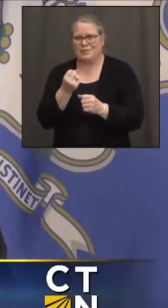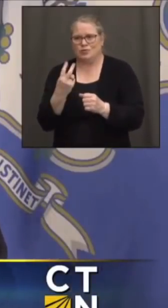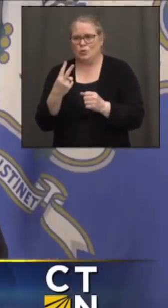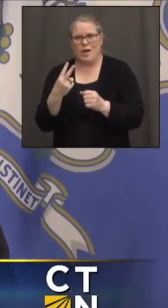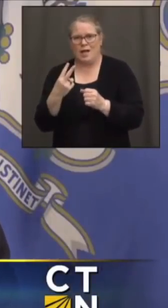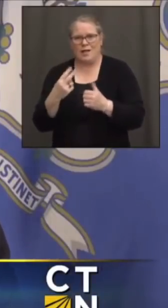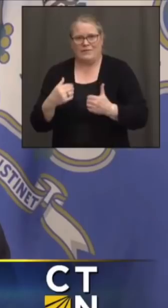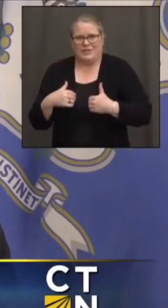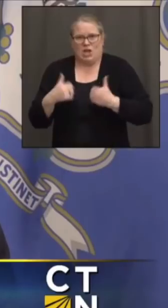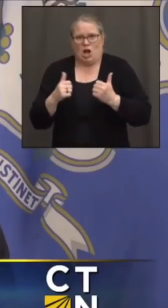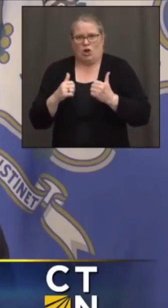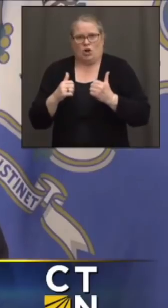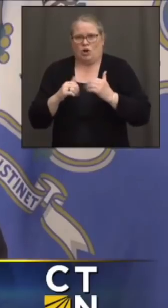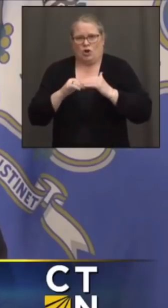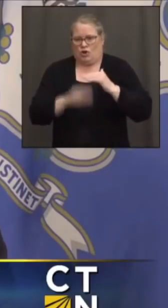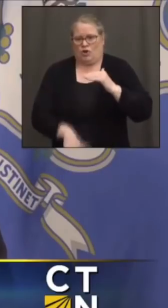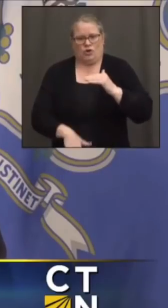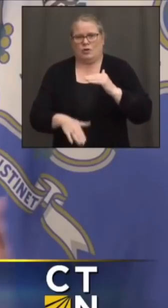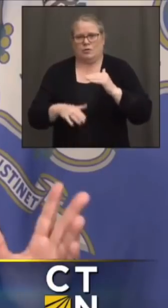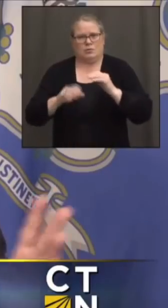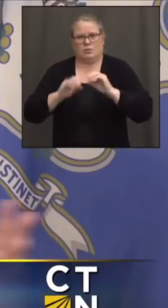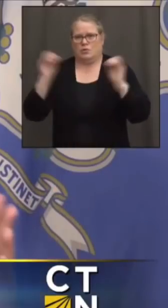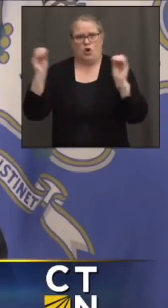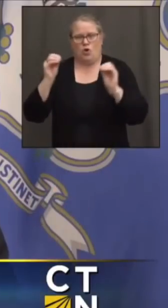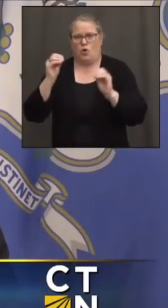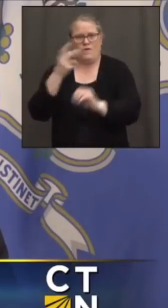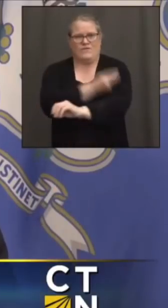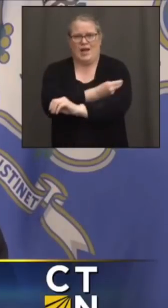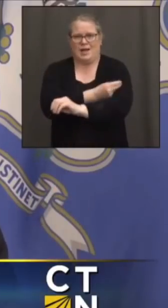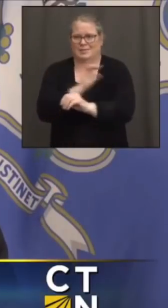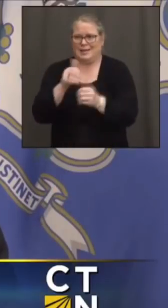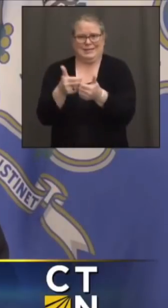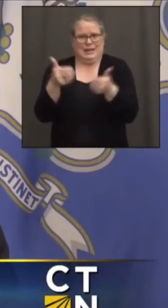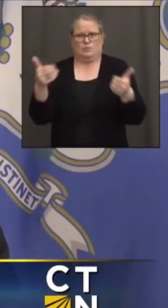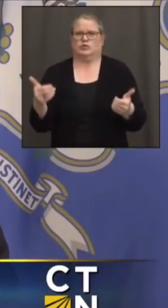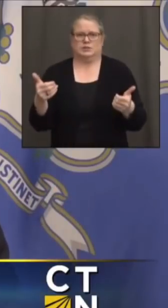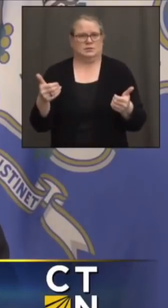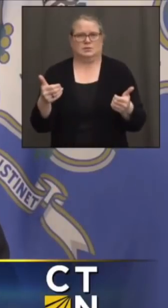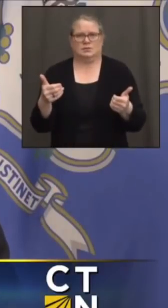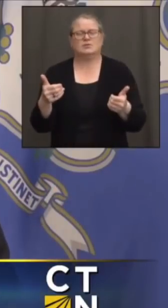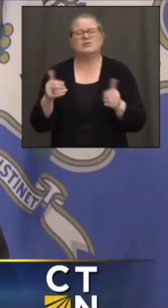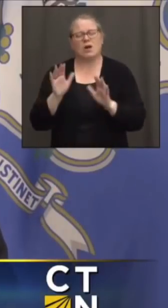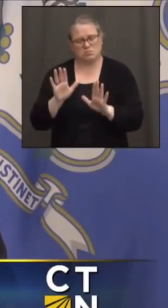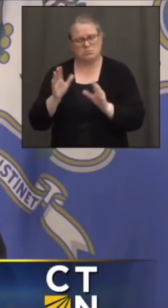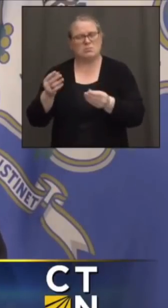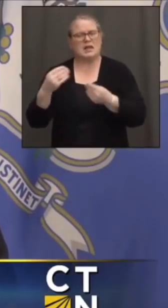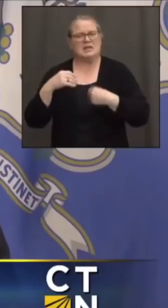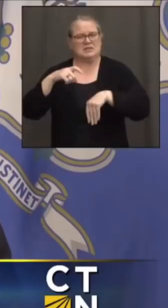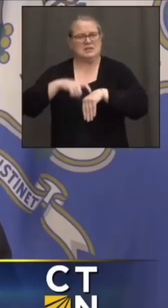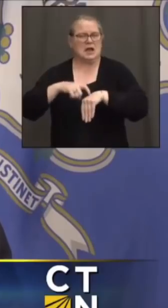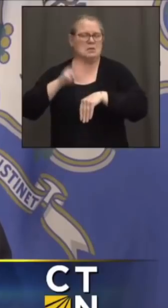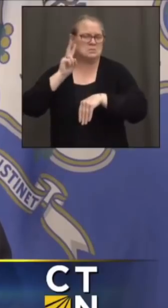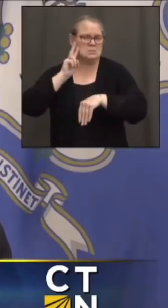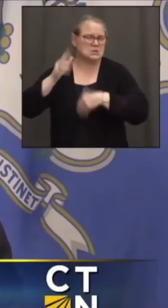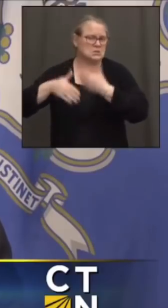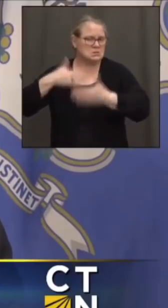to be vaccinated, so they're in a separate category of their own. So let's give us a little time to see